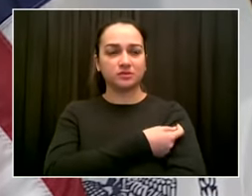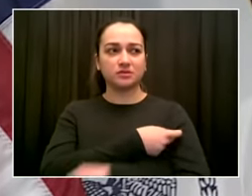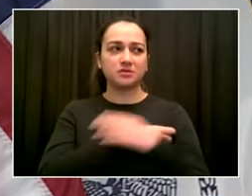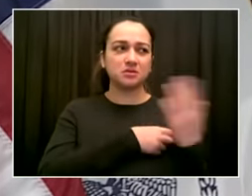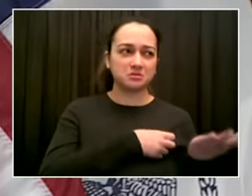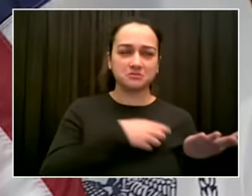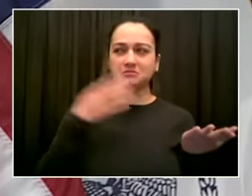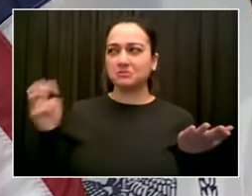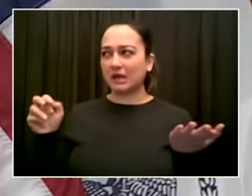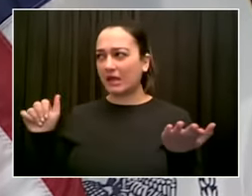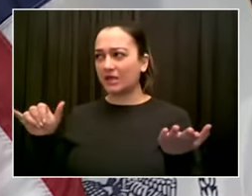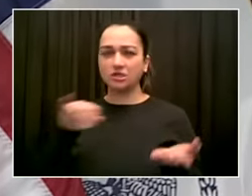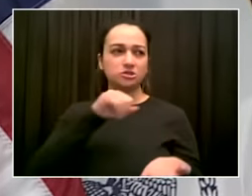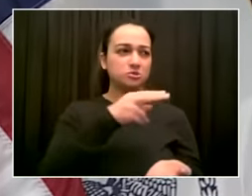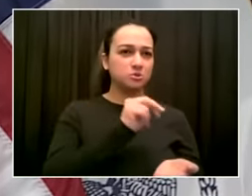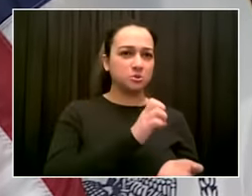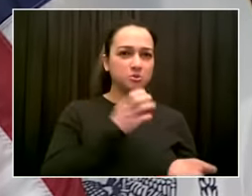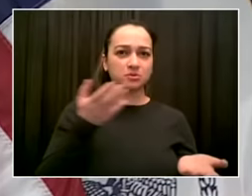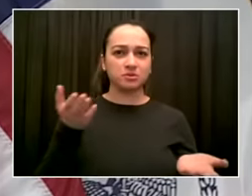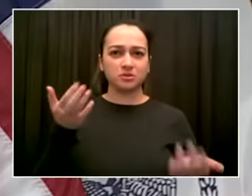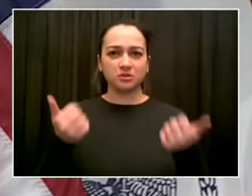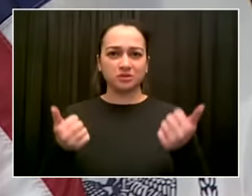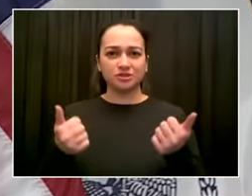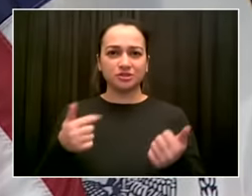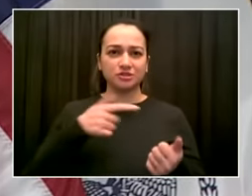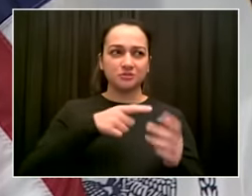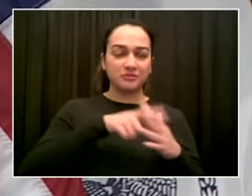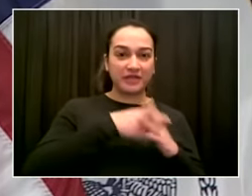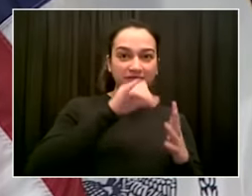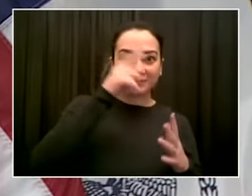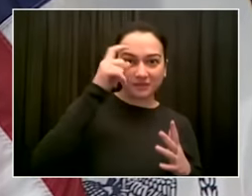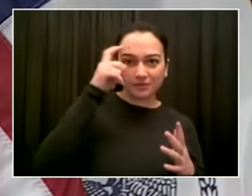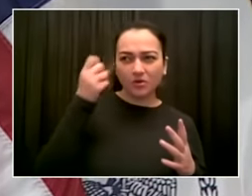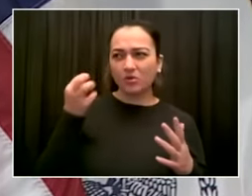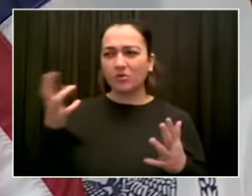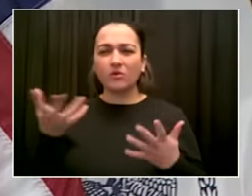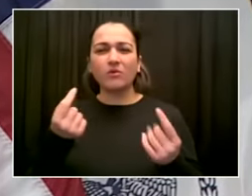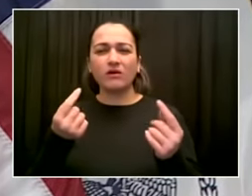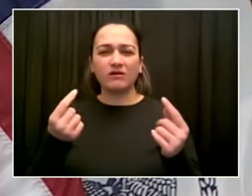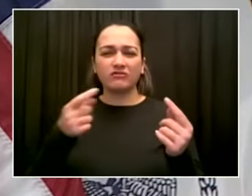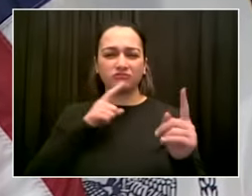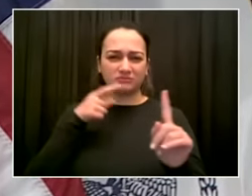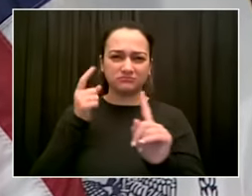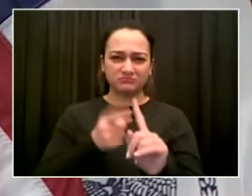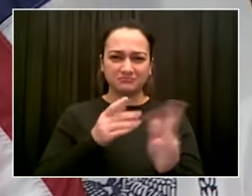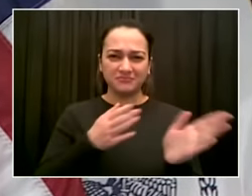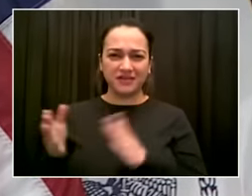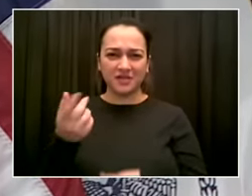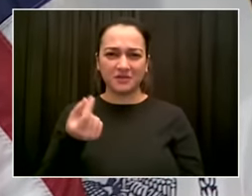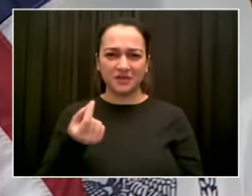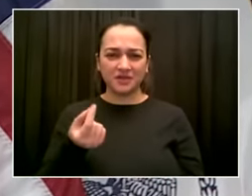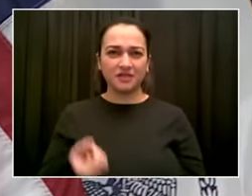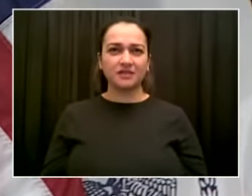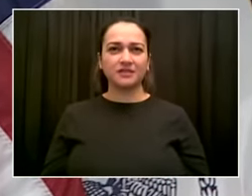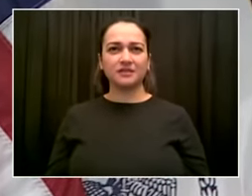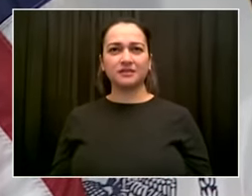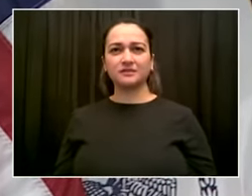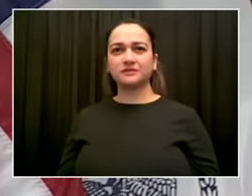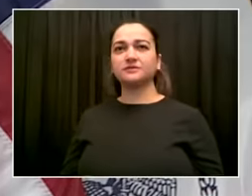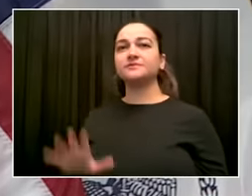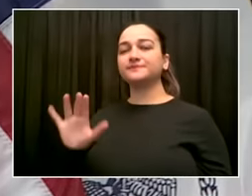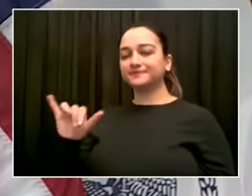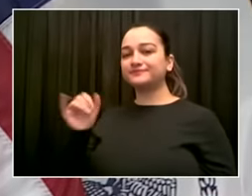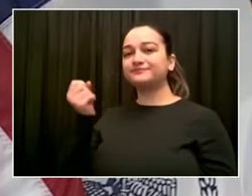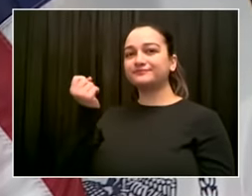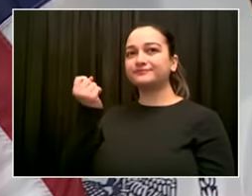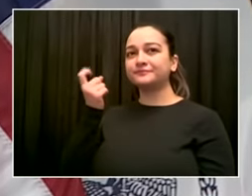White House COVID coordinator yesterday and I want to be clear they're very hopeful about their ability to meet the